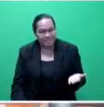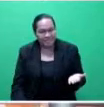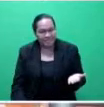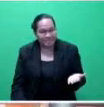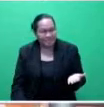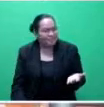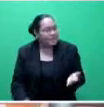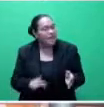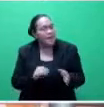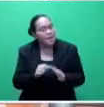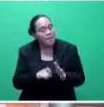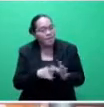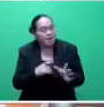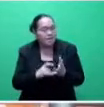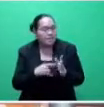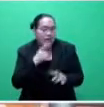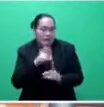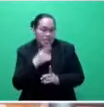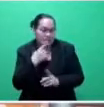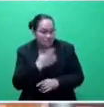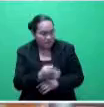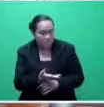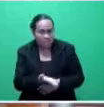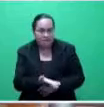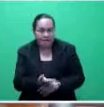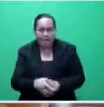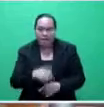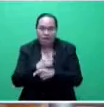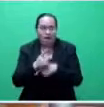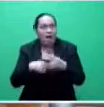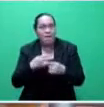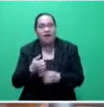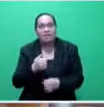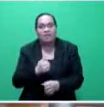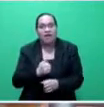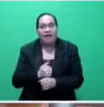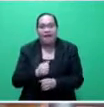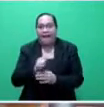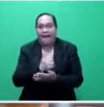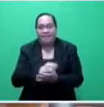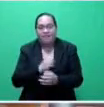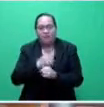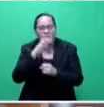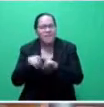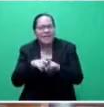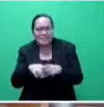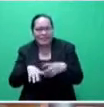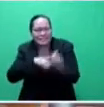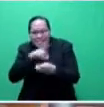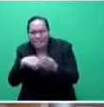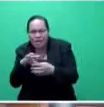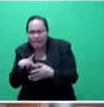firstly, he said about the act of God being, you know, applied universally across the act.